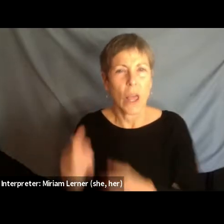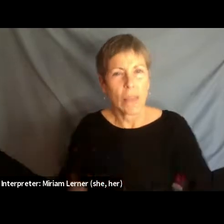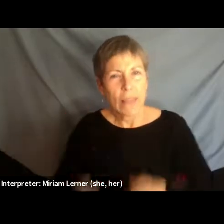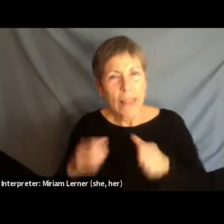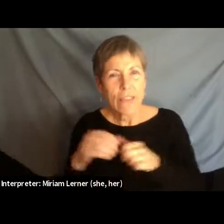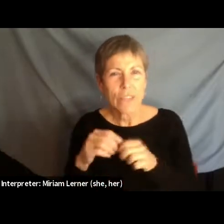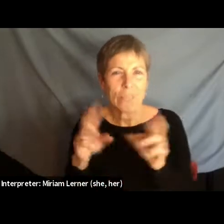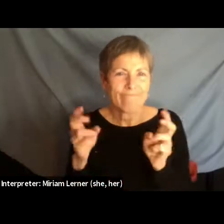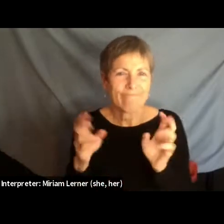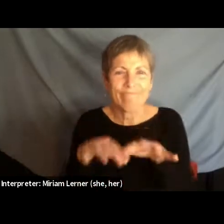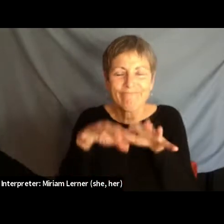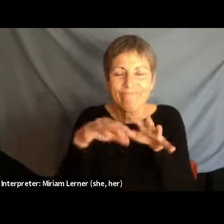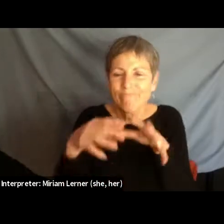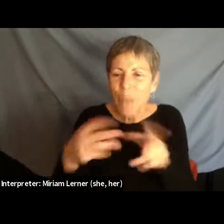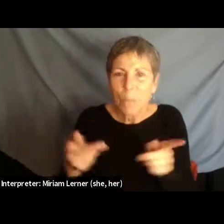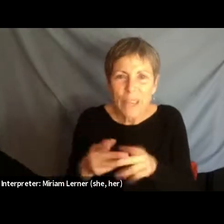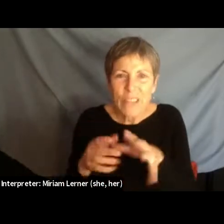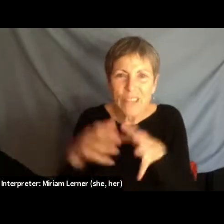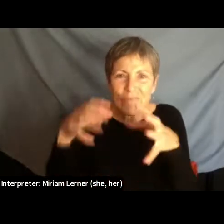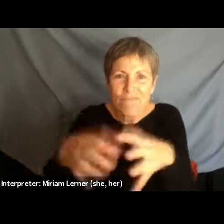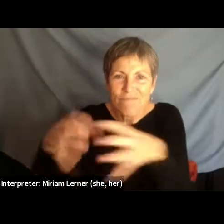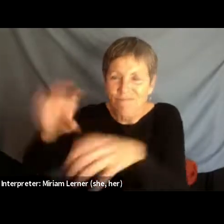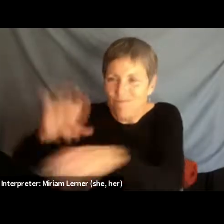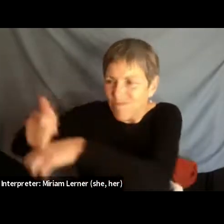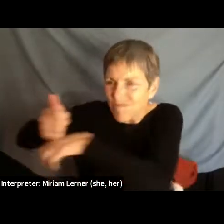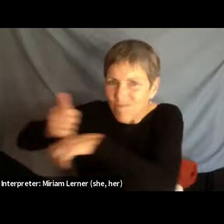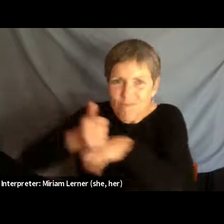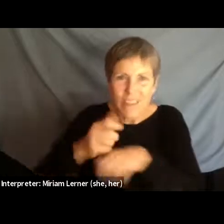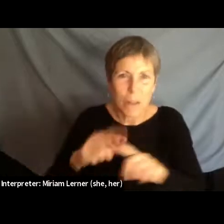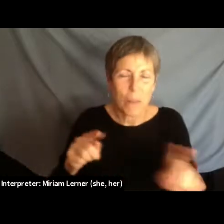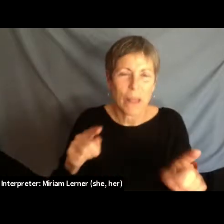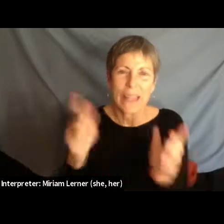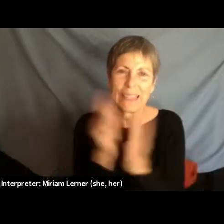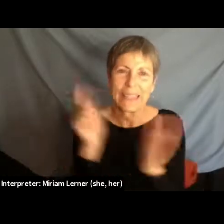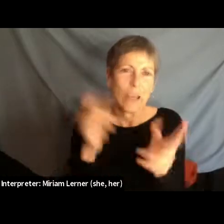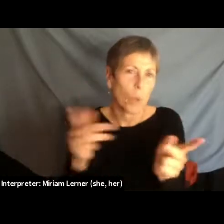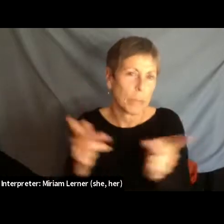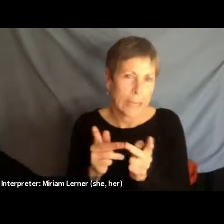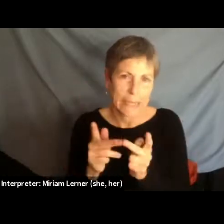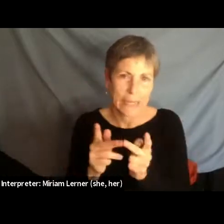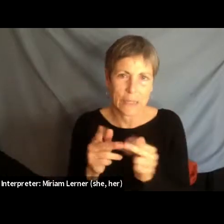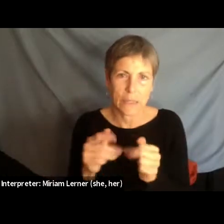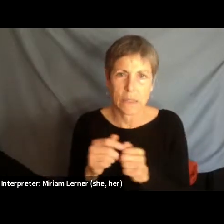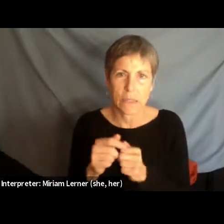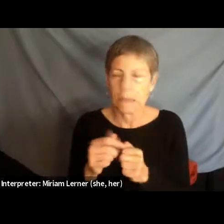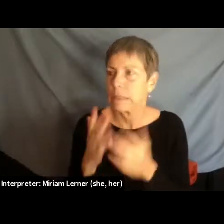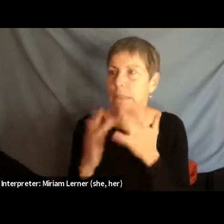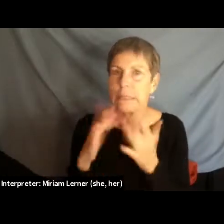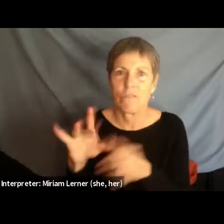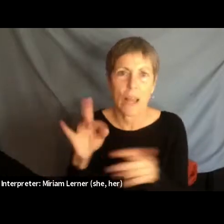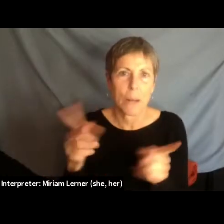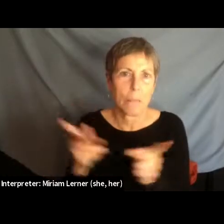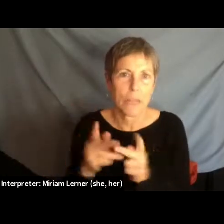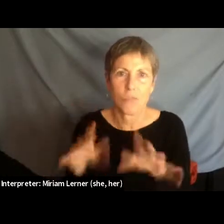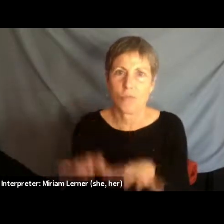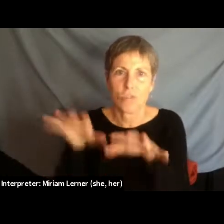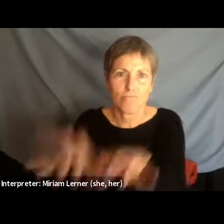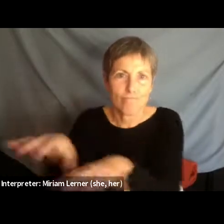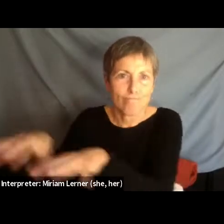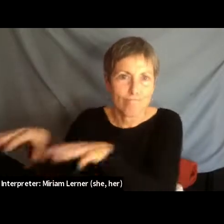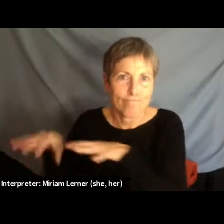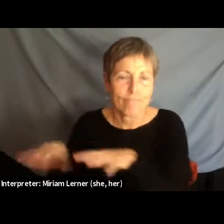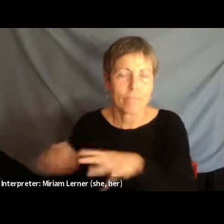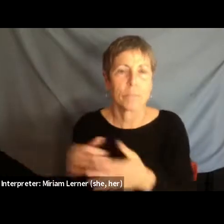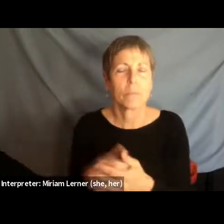settlements, which are often known known as illegal occupation. And so through this way, through